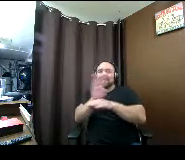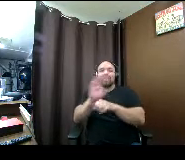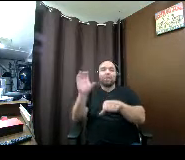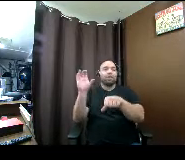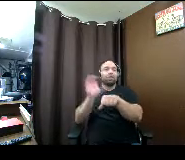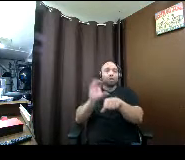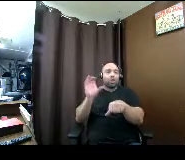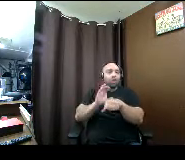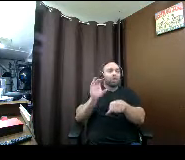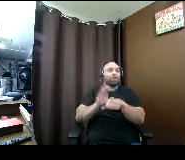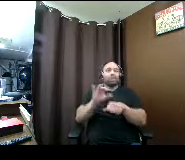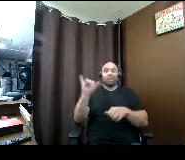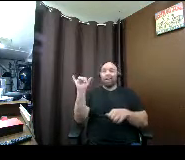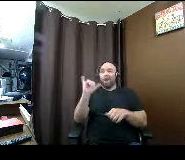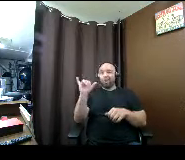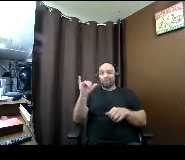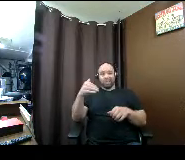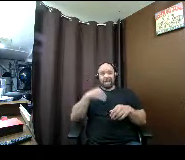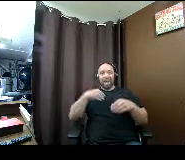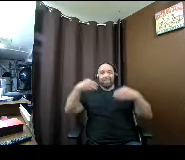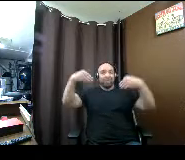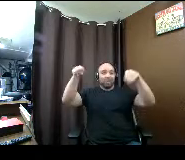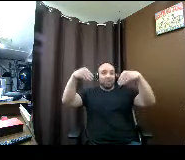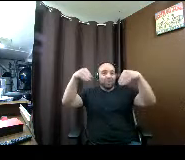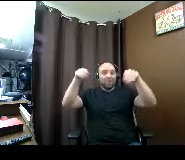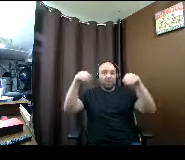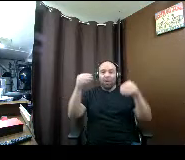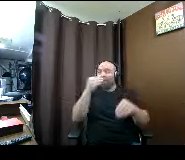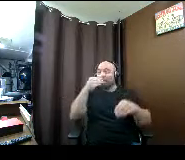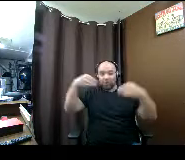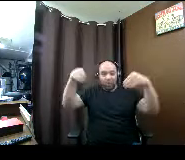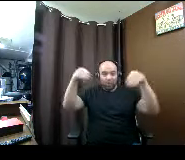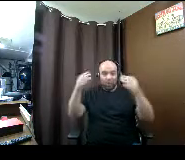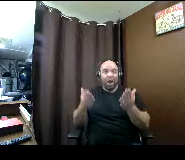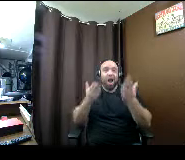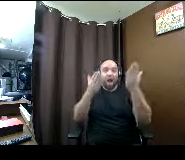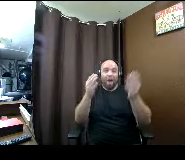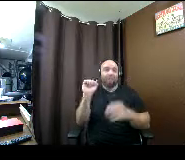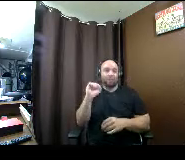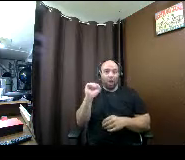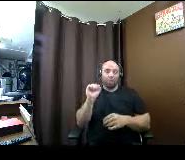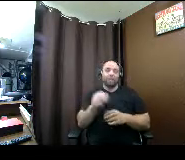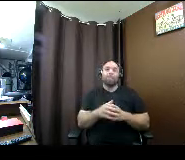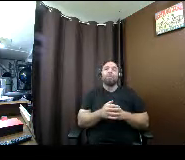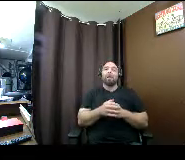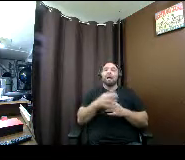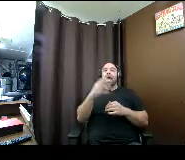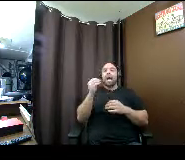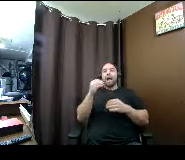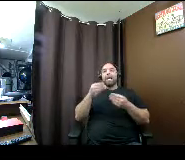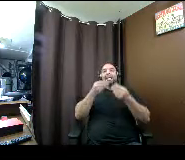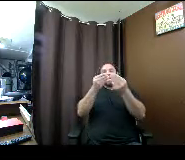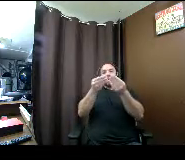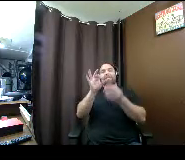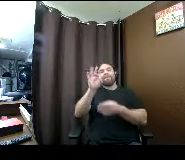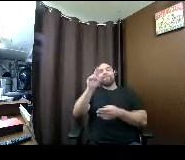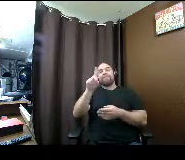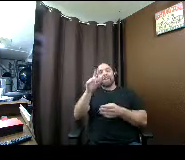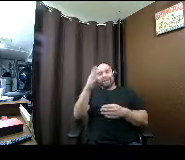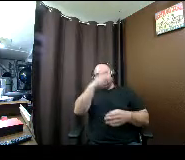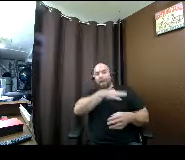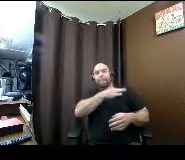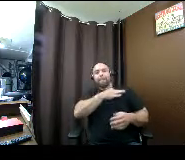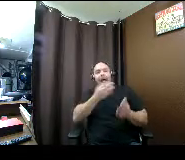mean there's even grocery stores that offer scholarships and so they provide funding when you apply for it through an application